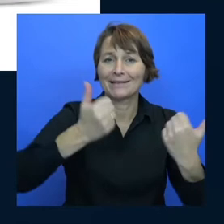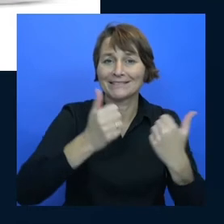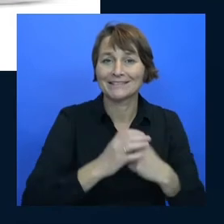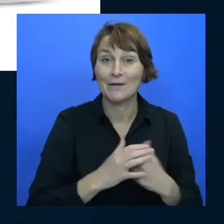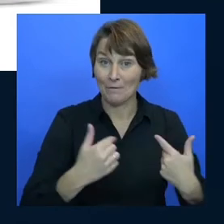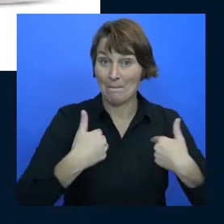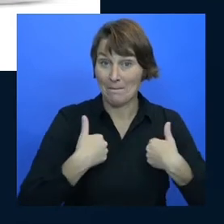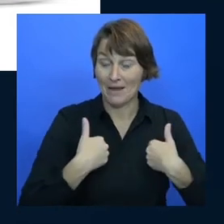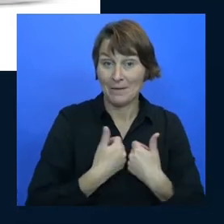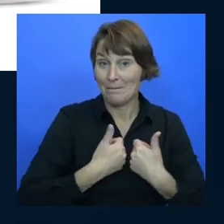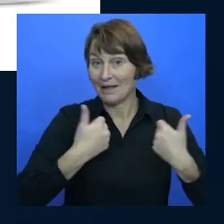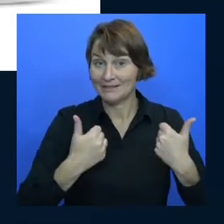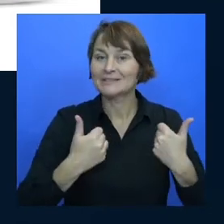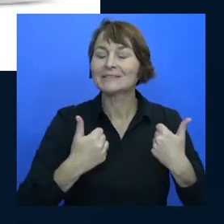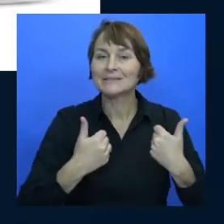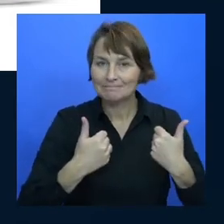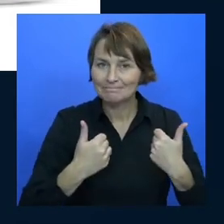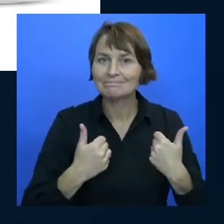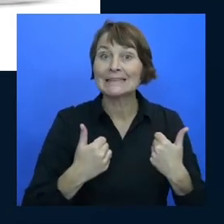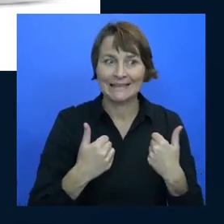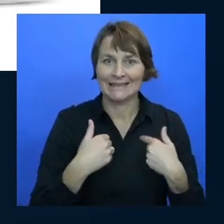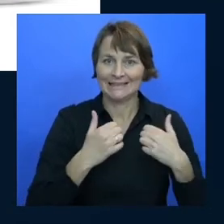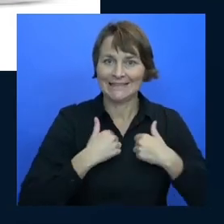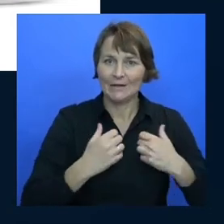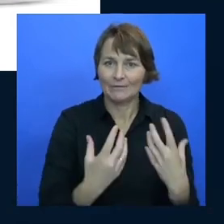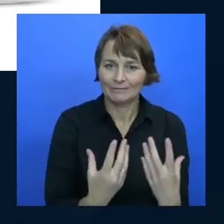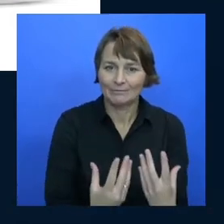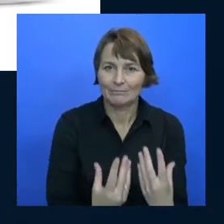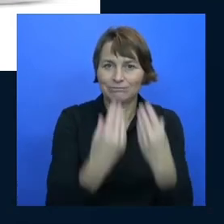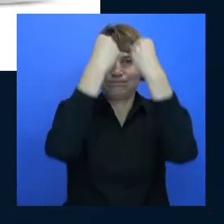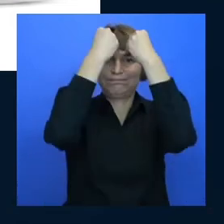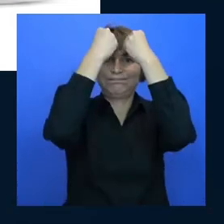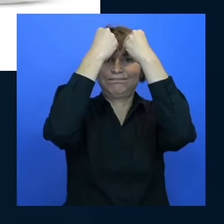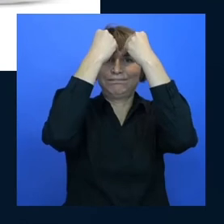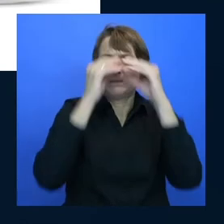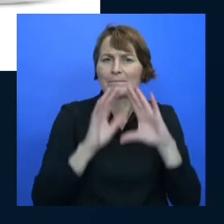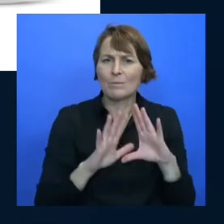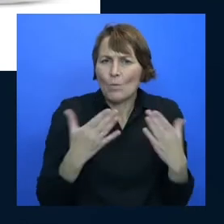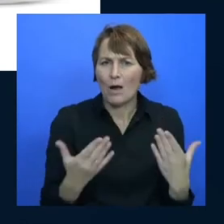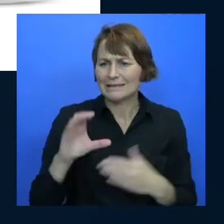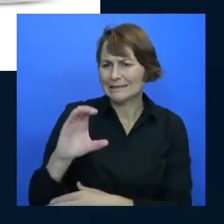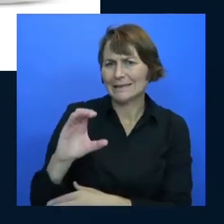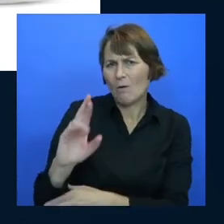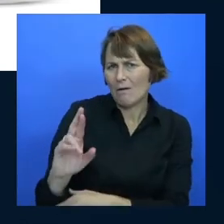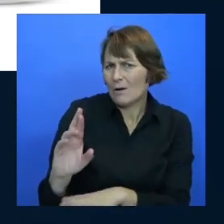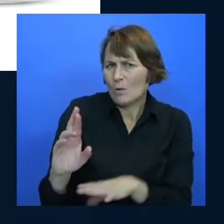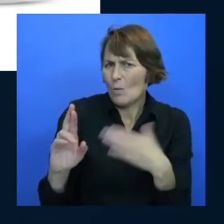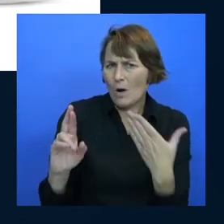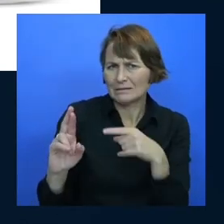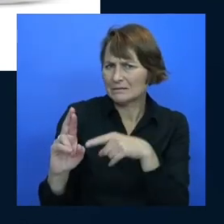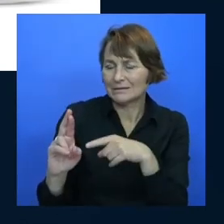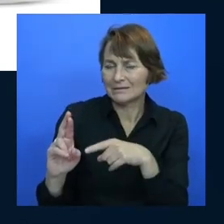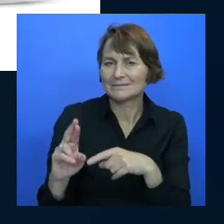was the part where i got to educate myself about what a carriage return was i told my